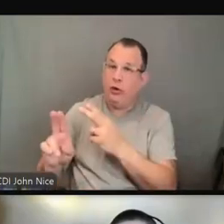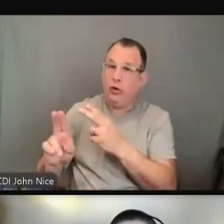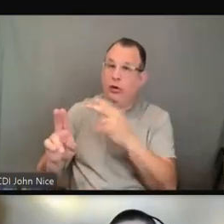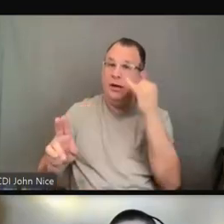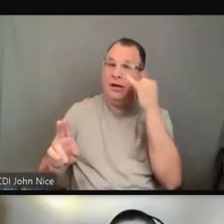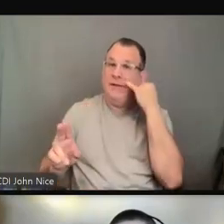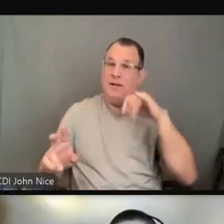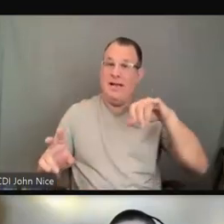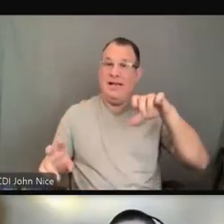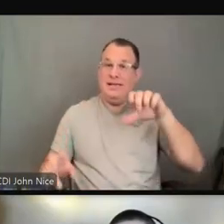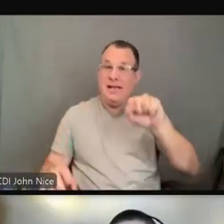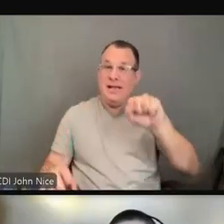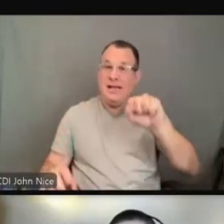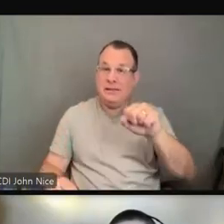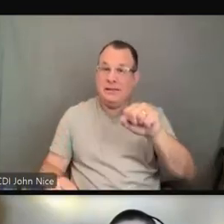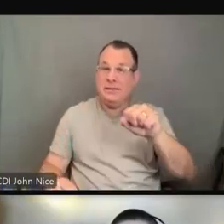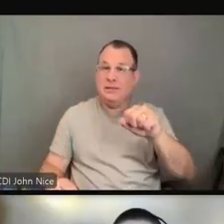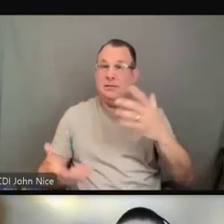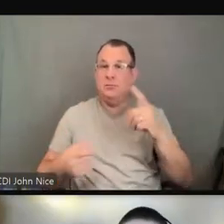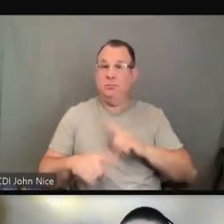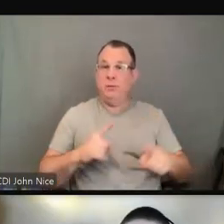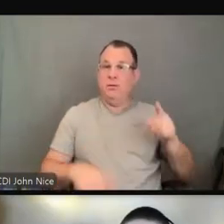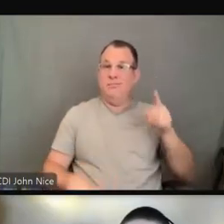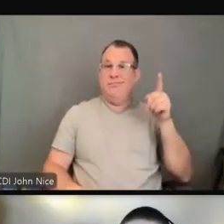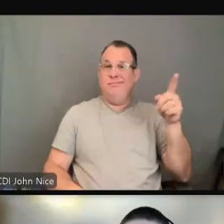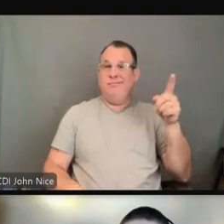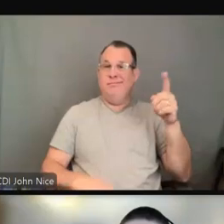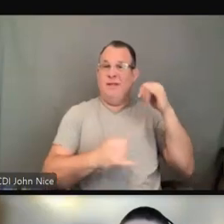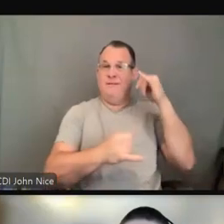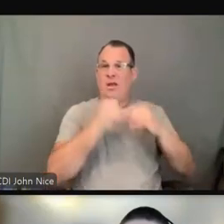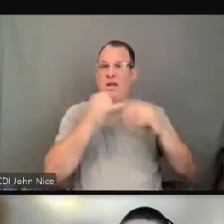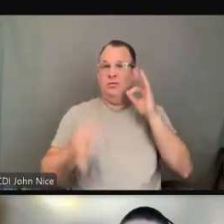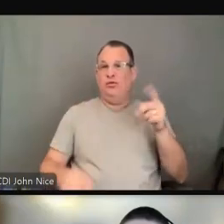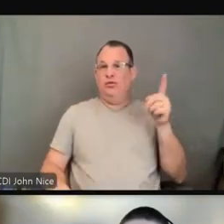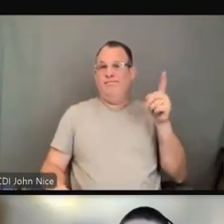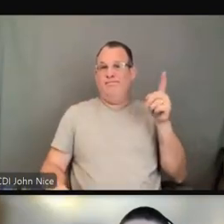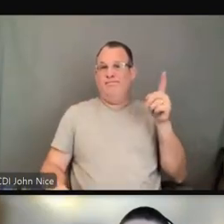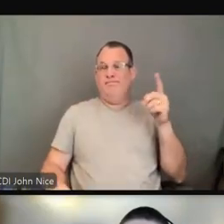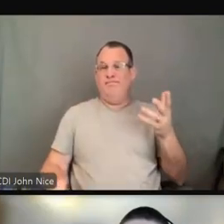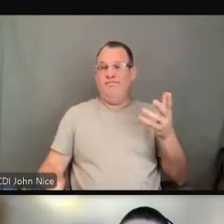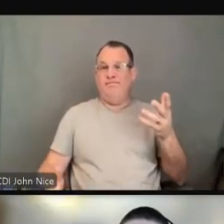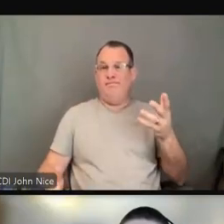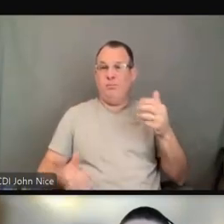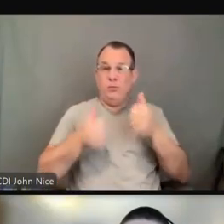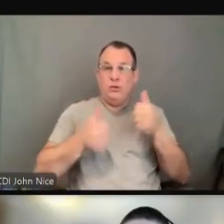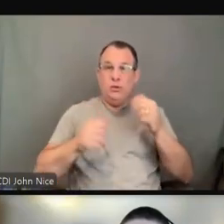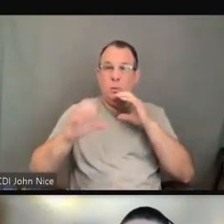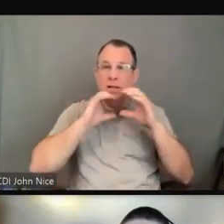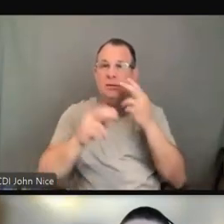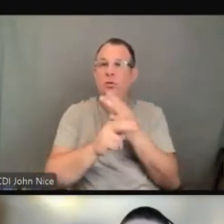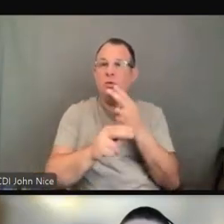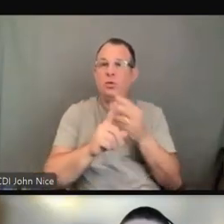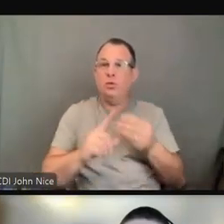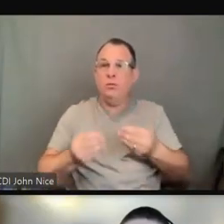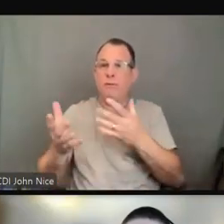but ultimately the provider gets to choose which method of communication is going to be used.